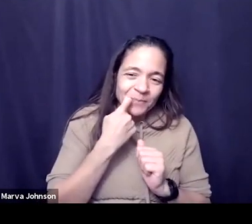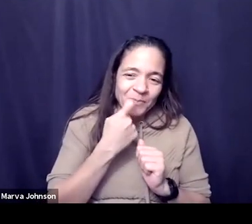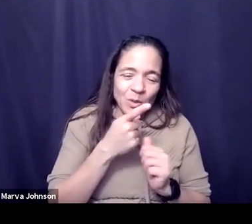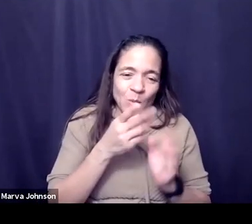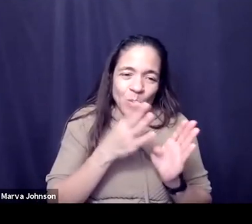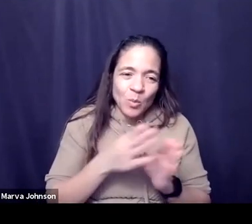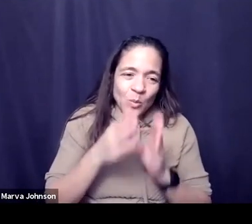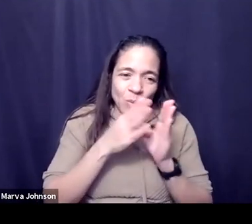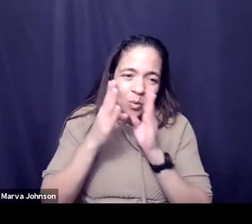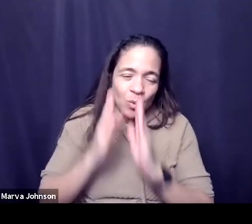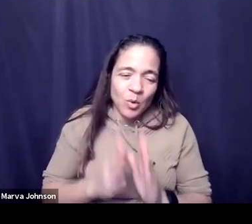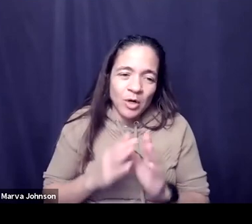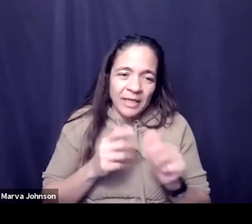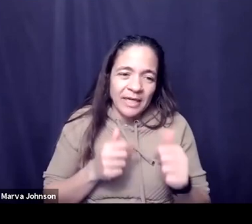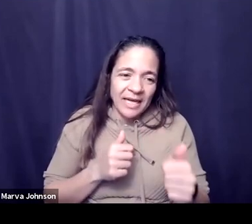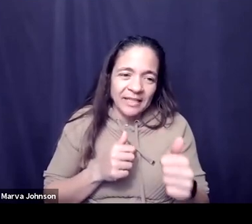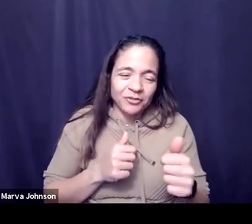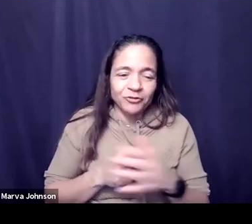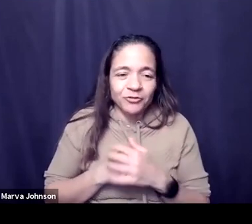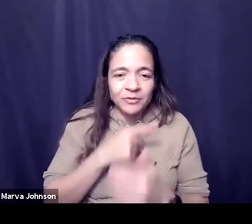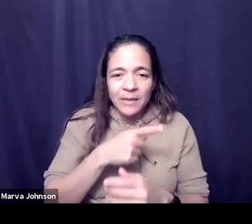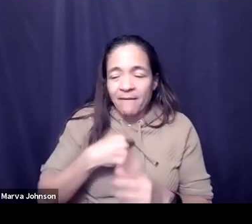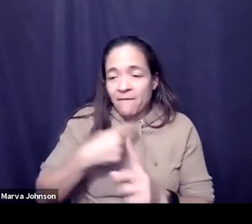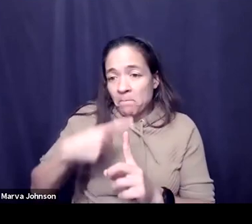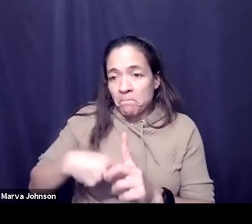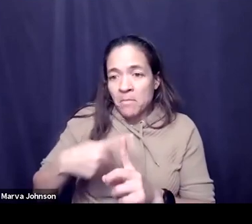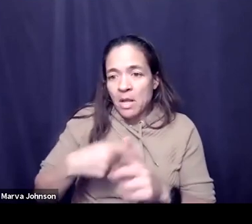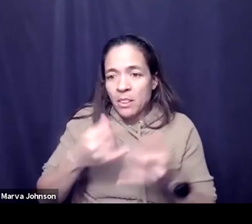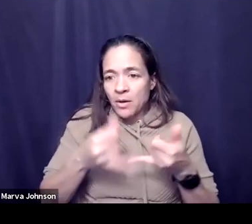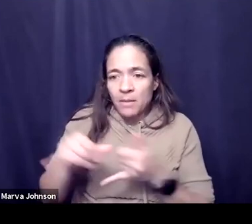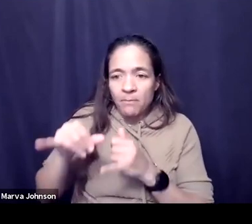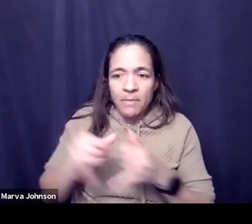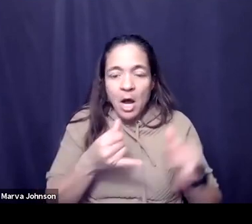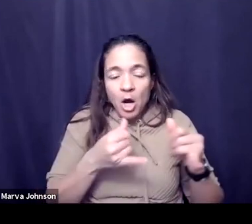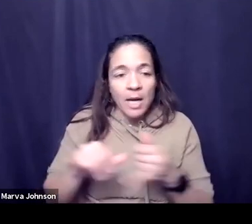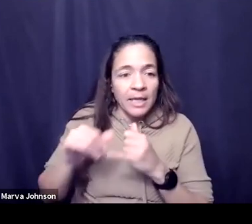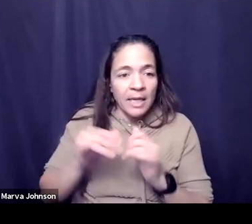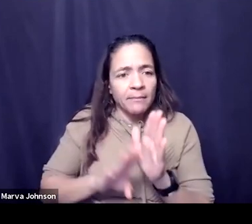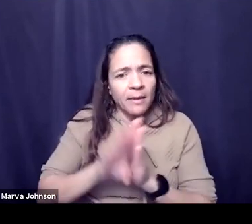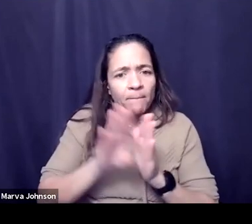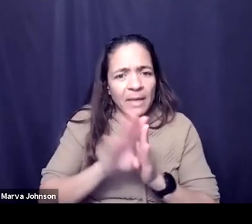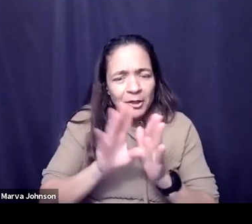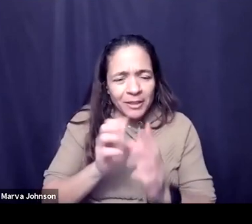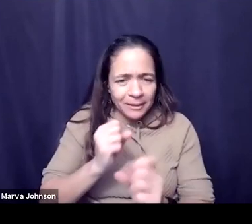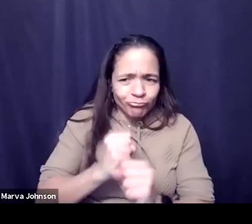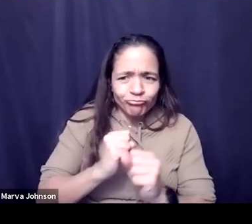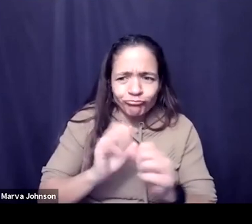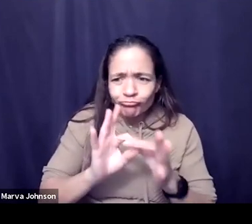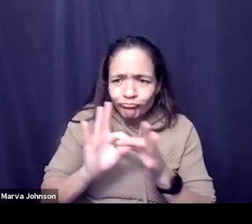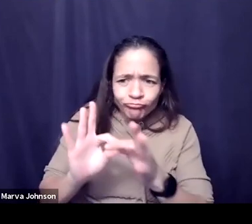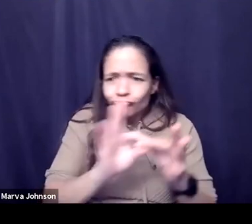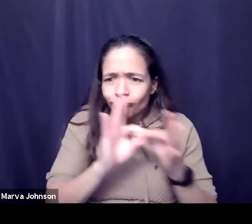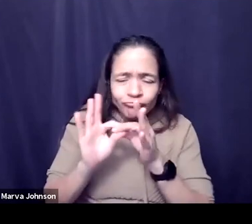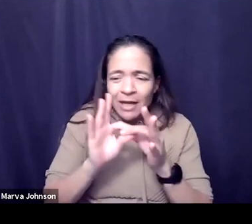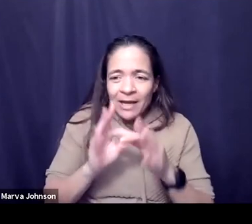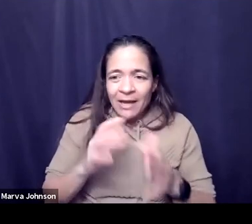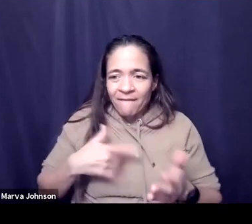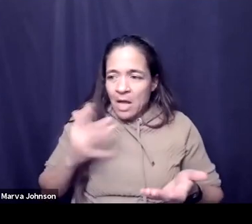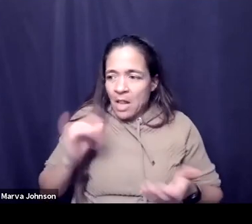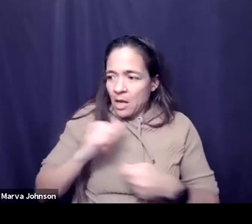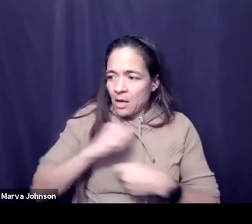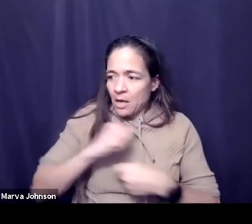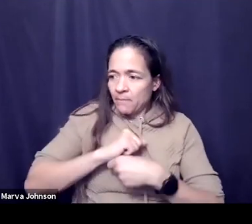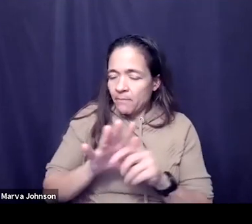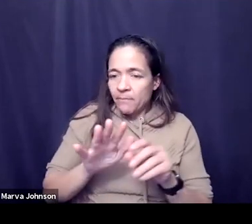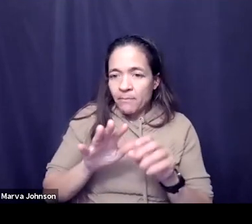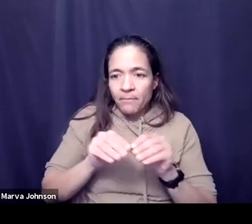uh who put on like this monthly party around like building solidarity among their group and it just felt like with the pandemic interest